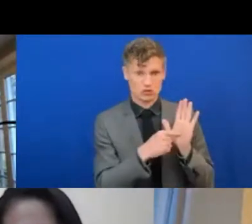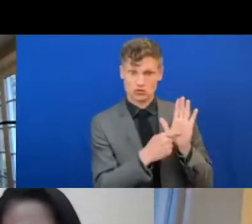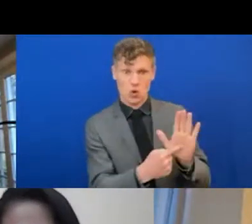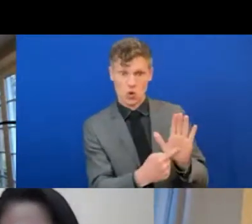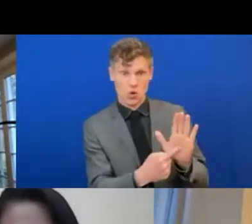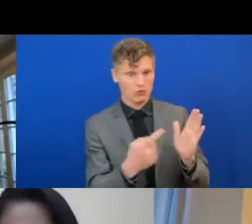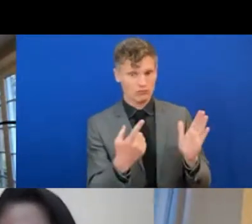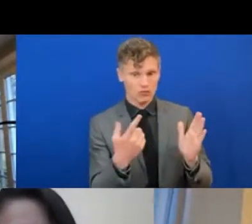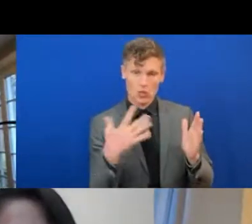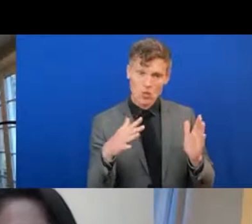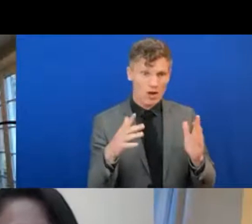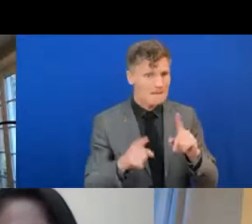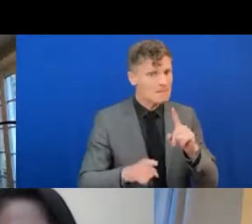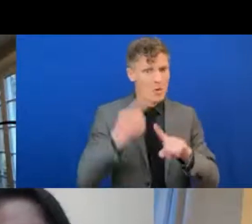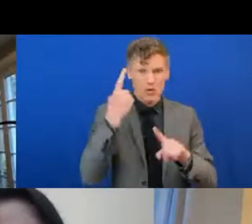22.